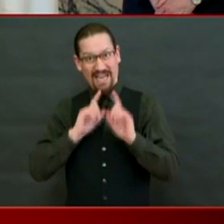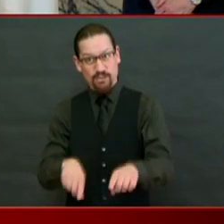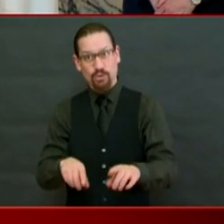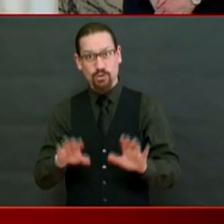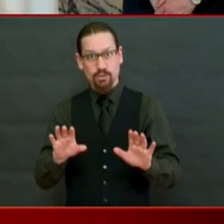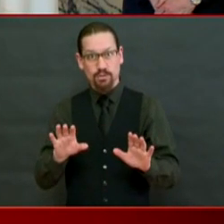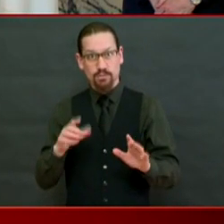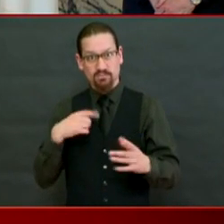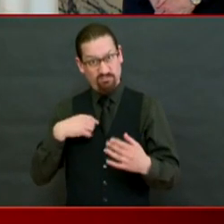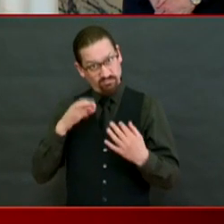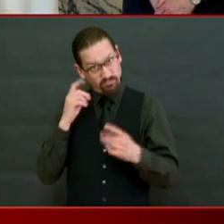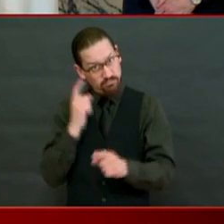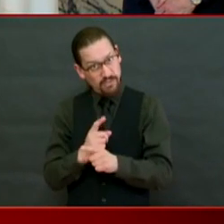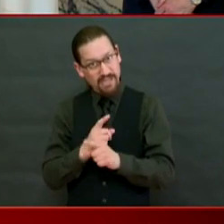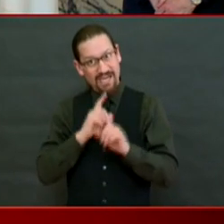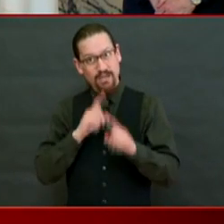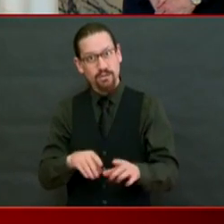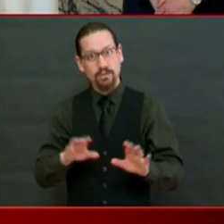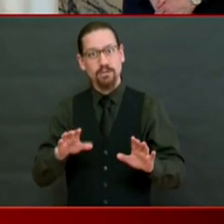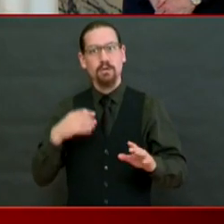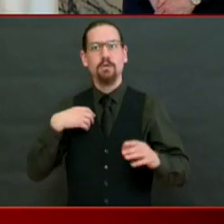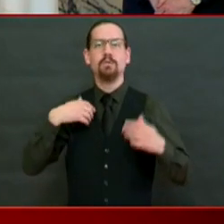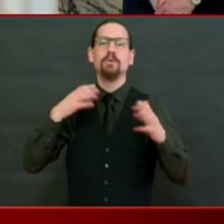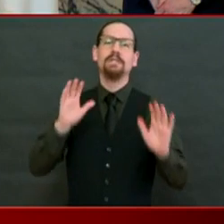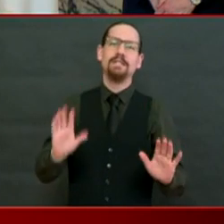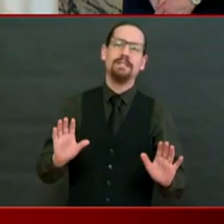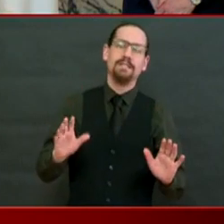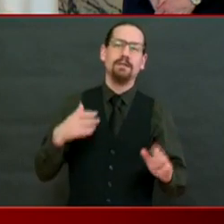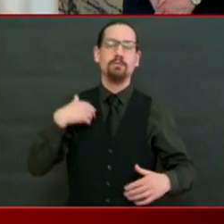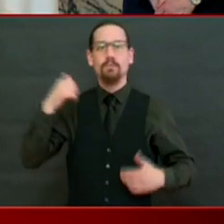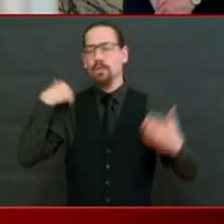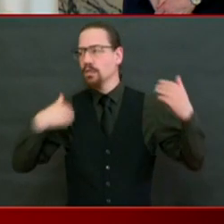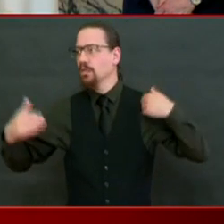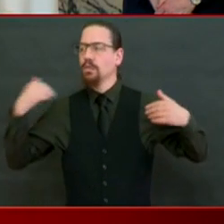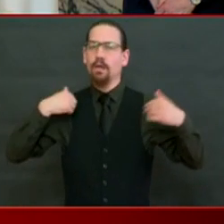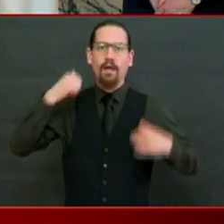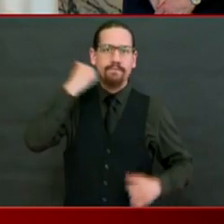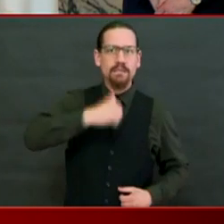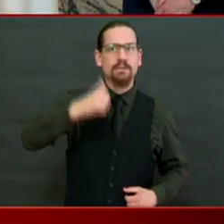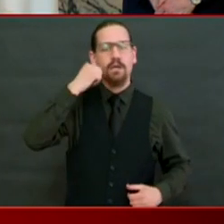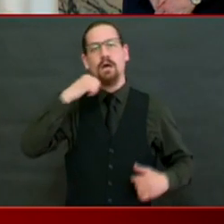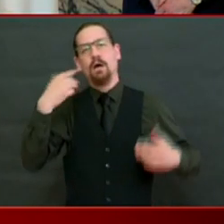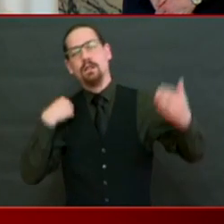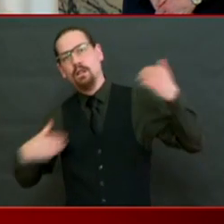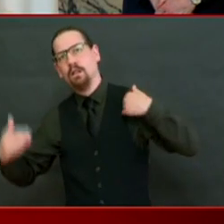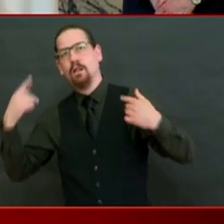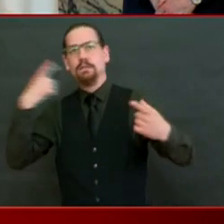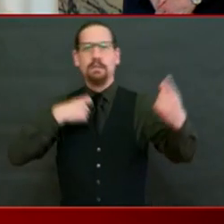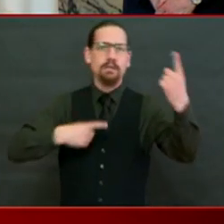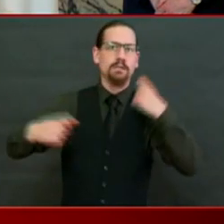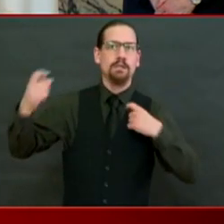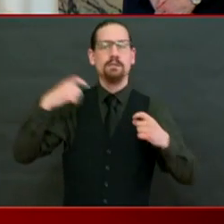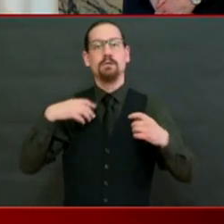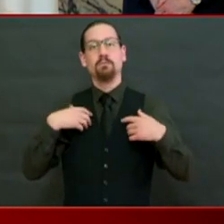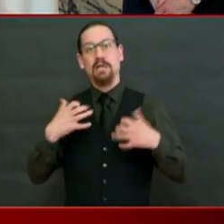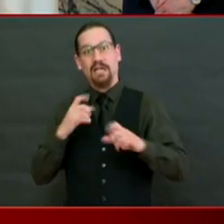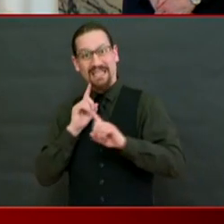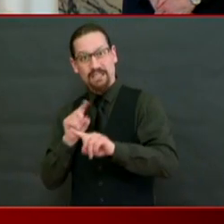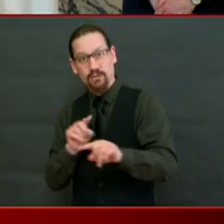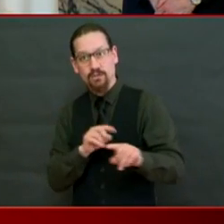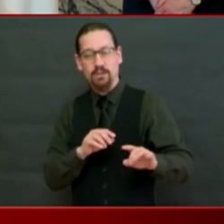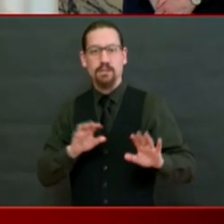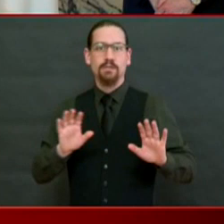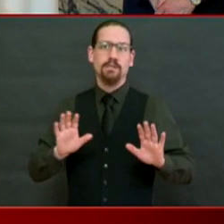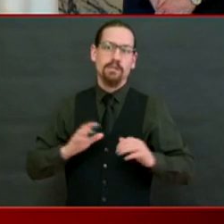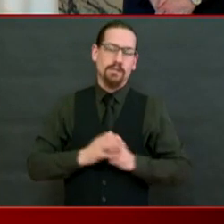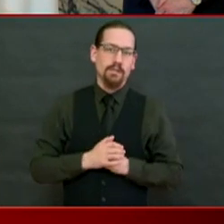hearing, I'm trying every day to just respond to the needs of people on the ground in Rhode Island. And so, I'm going to give this a shot. So,